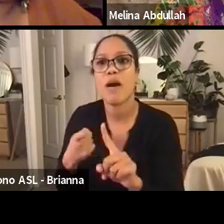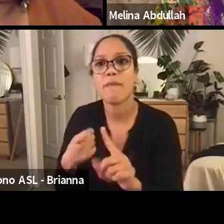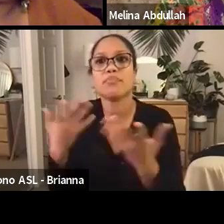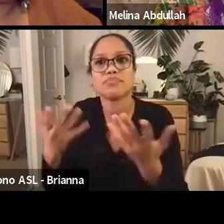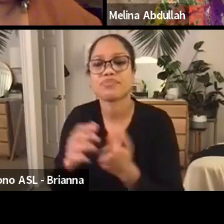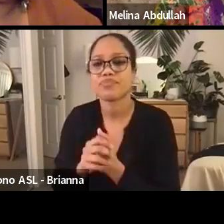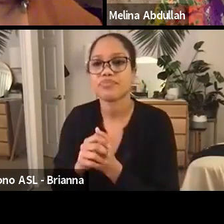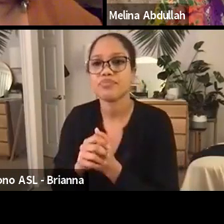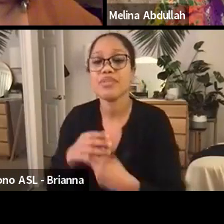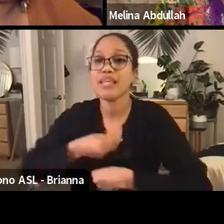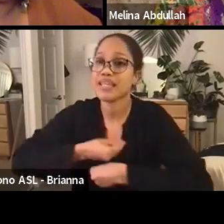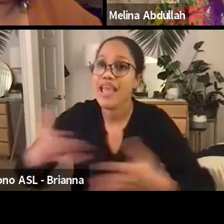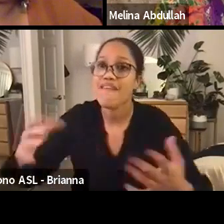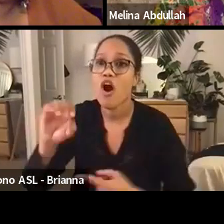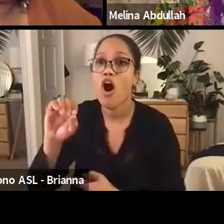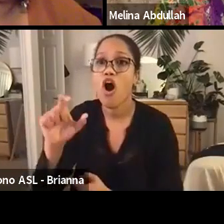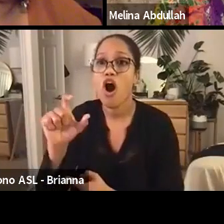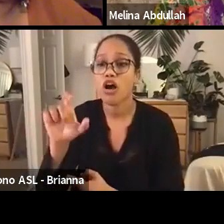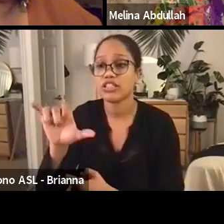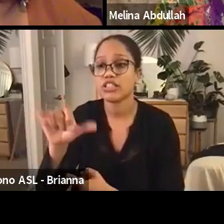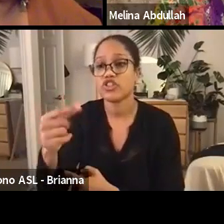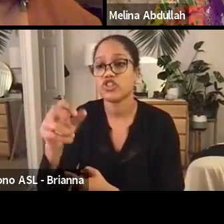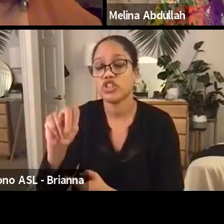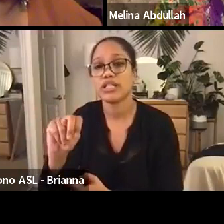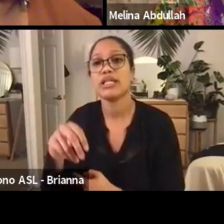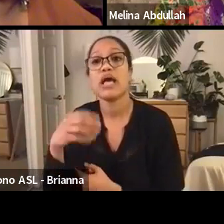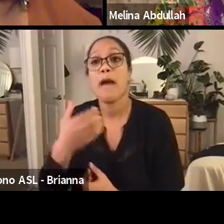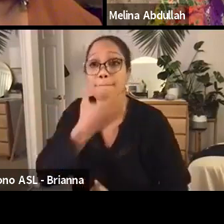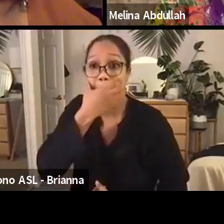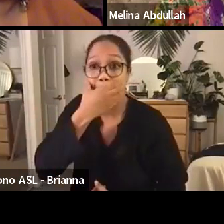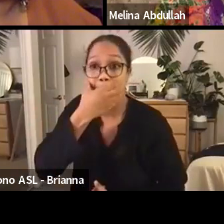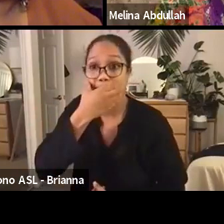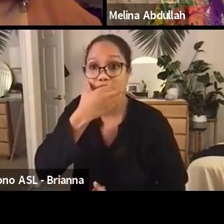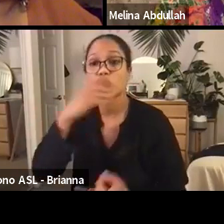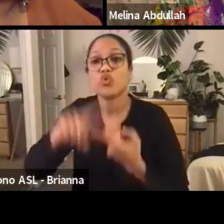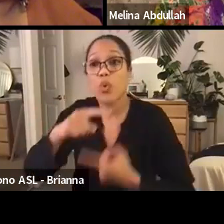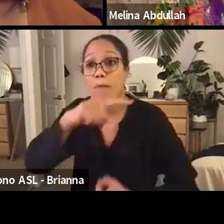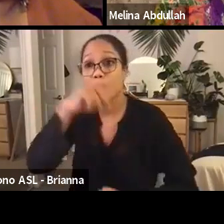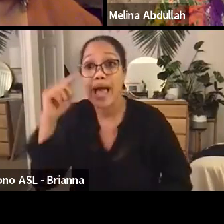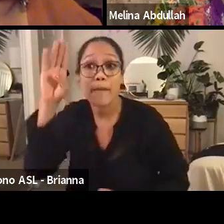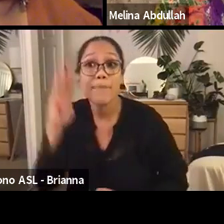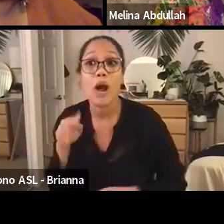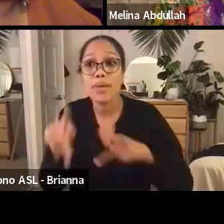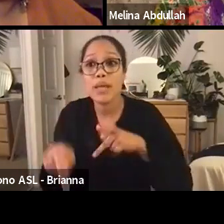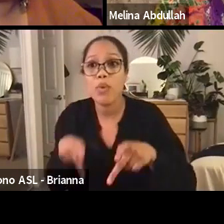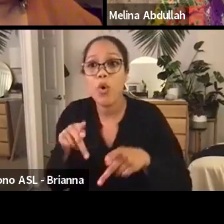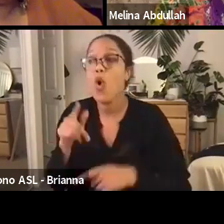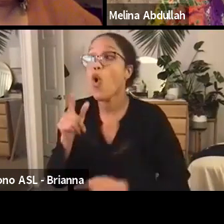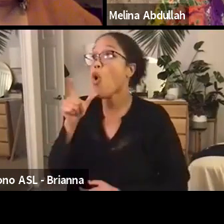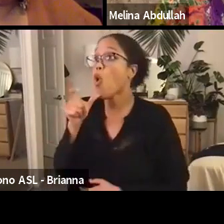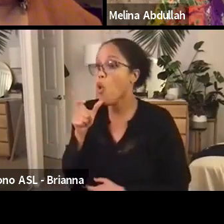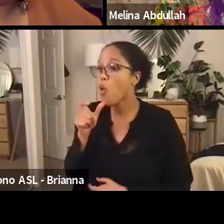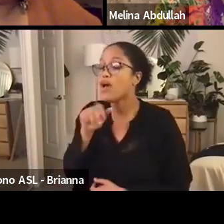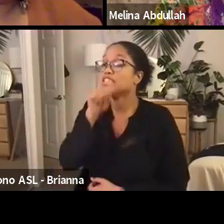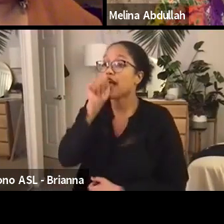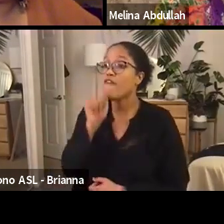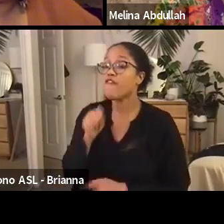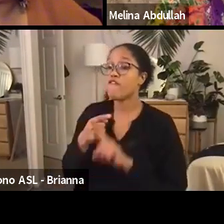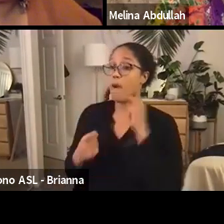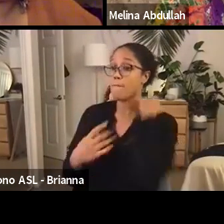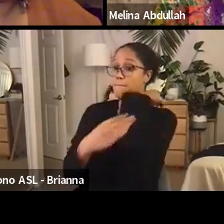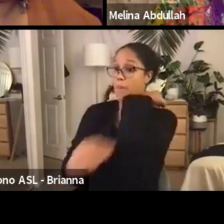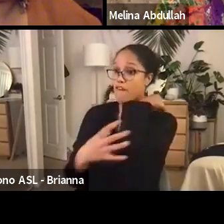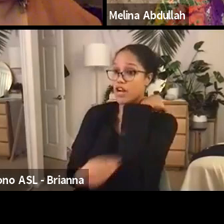to black and brown people that have been plagued by poverty systemically, intentionally, and